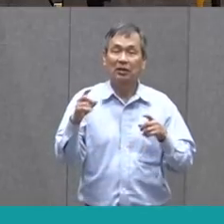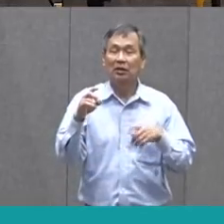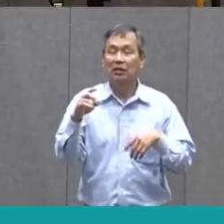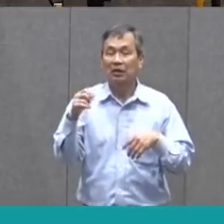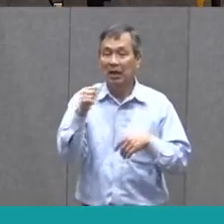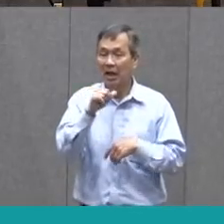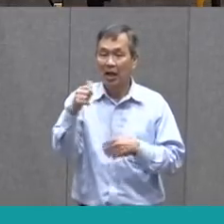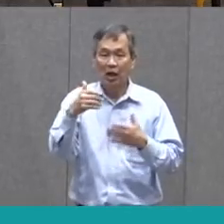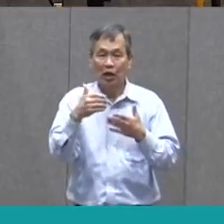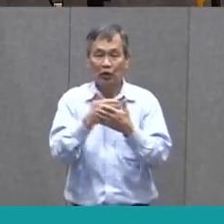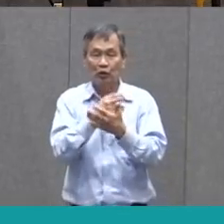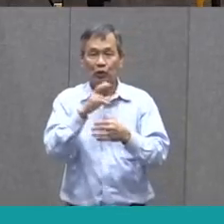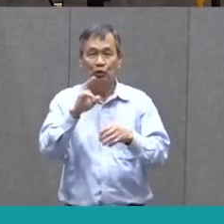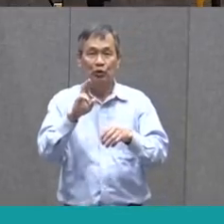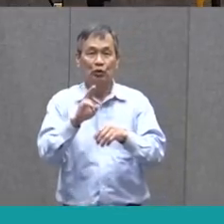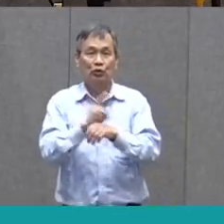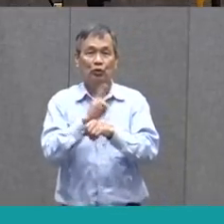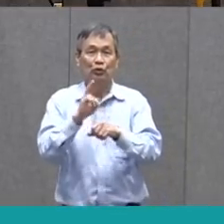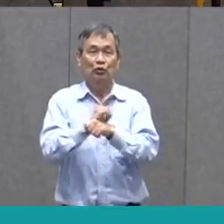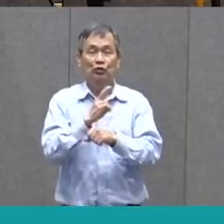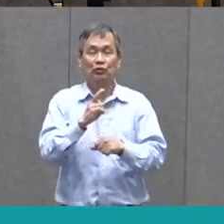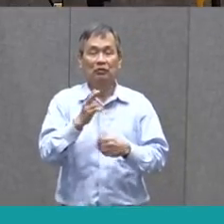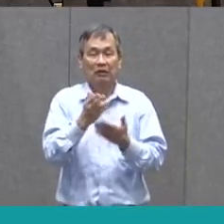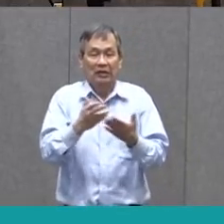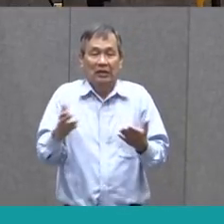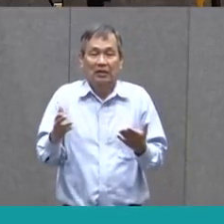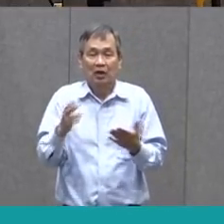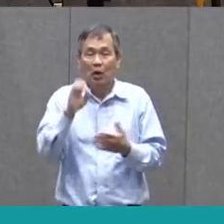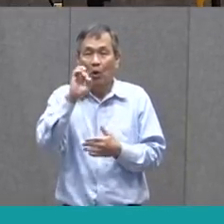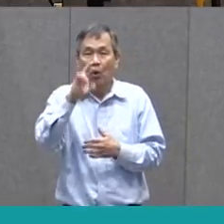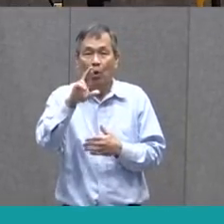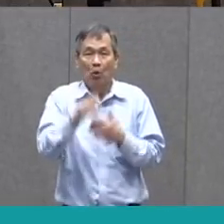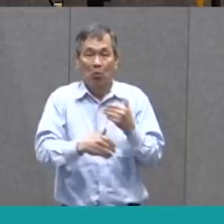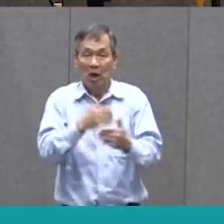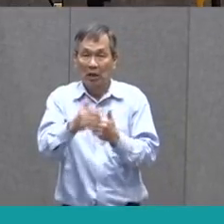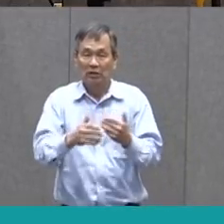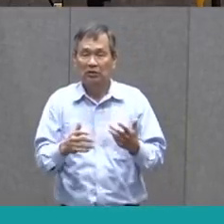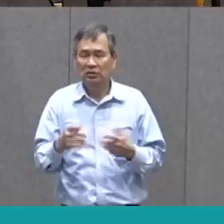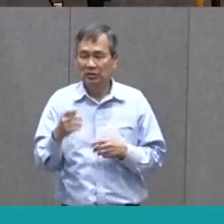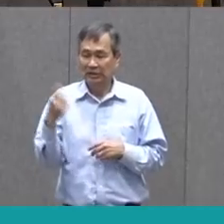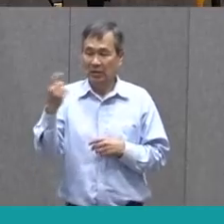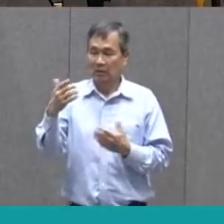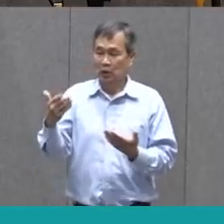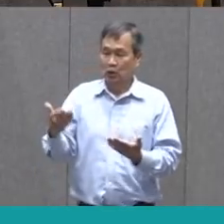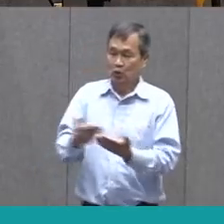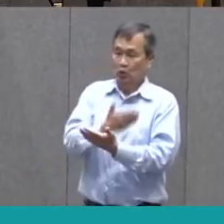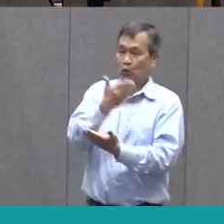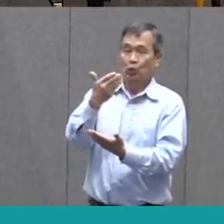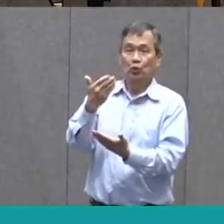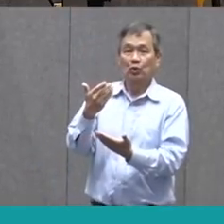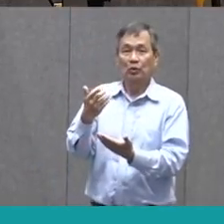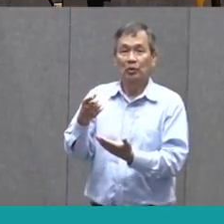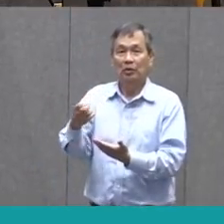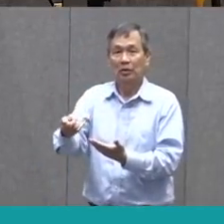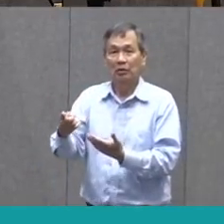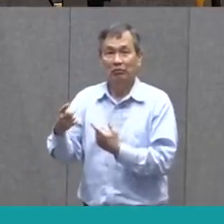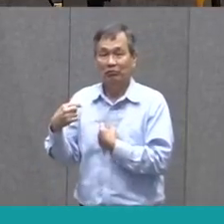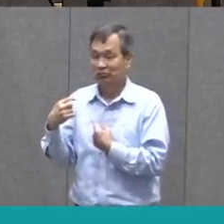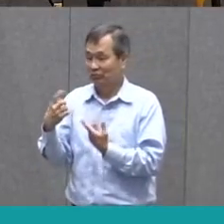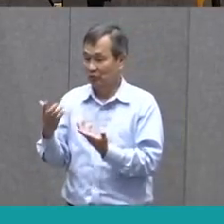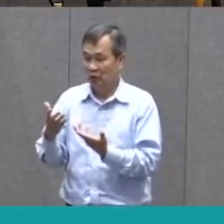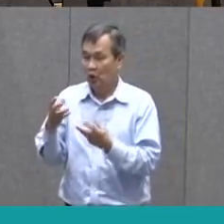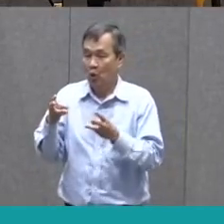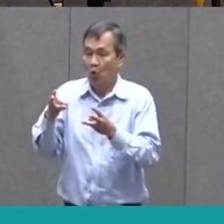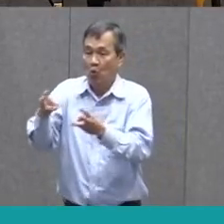new useful device or process. That meant a new or useful thing or way of doing something.